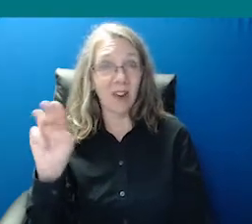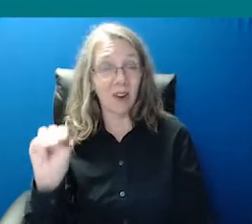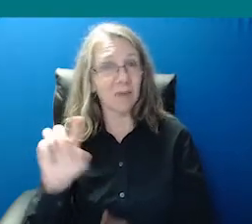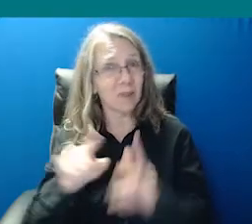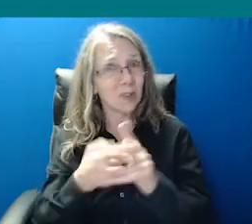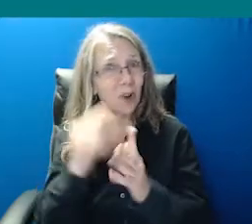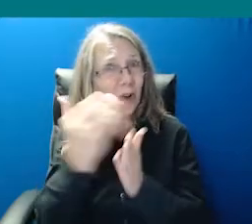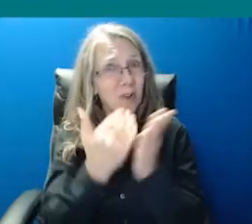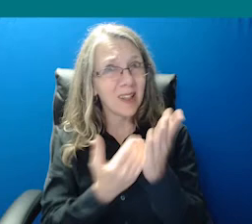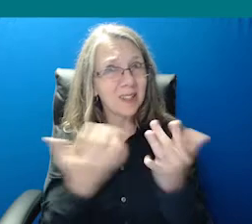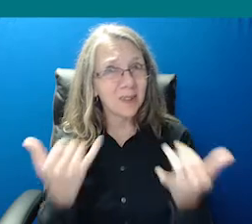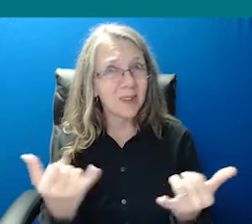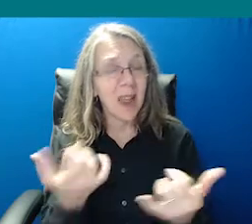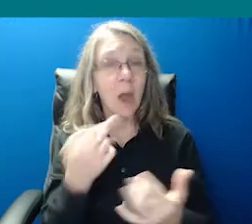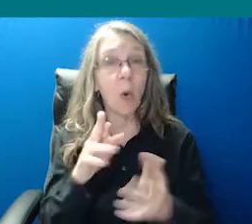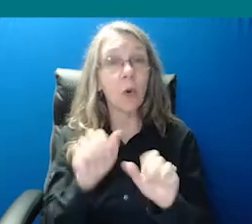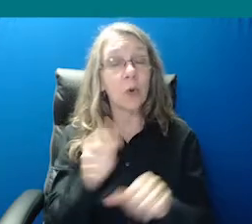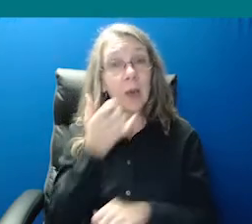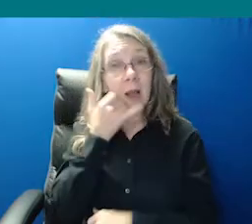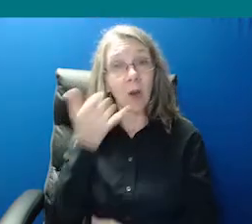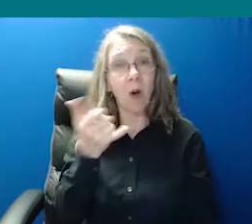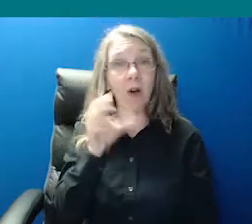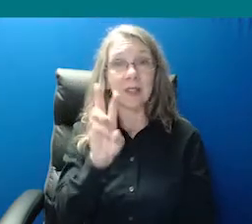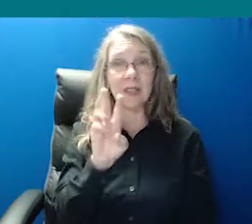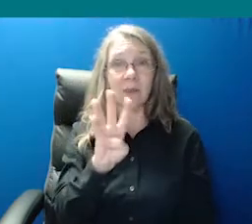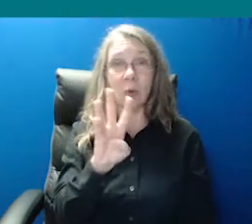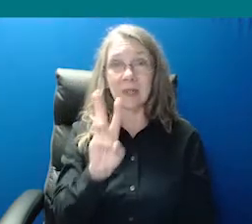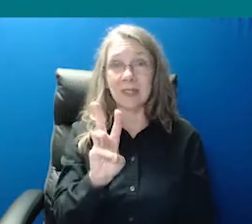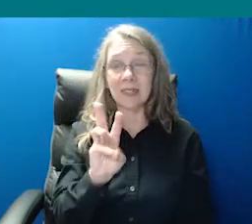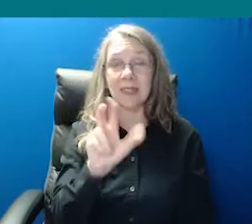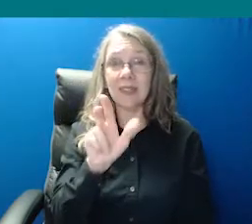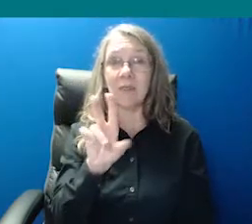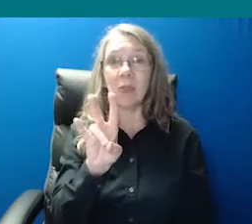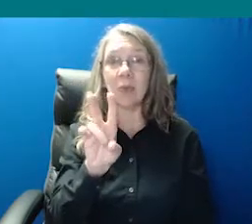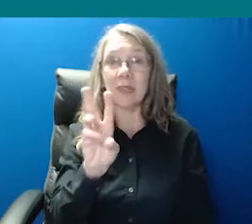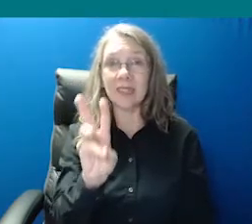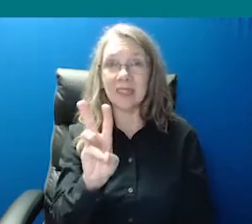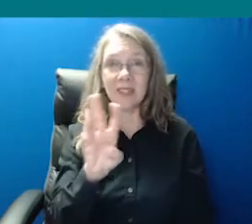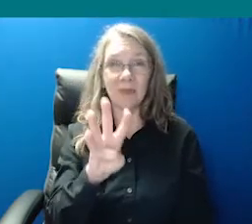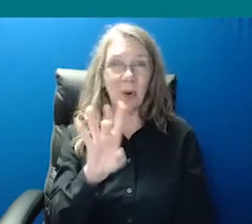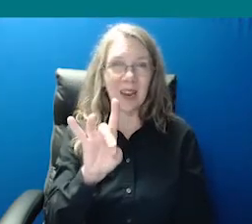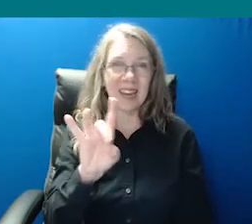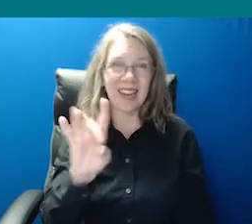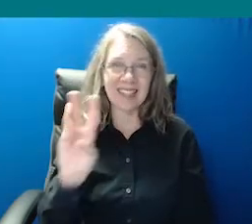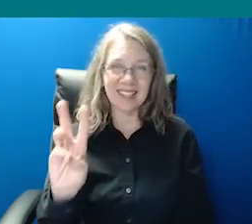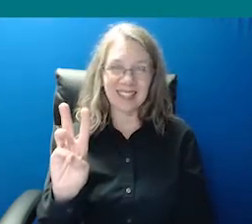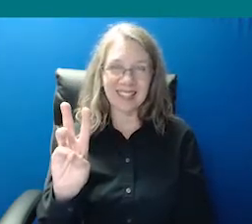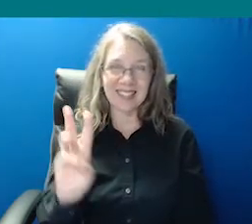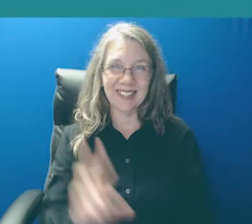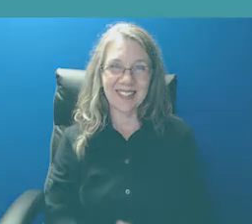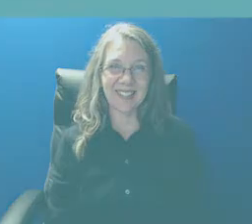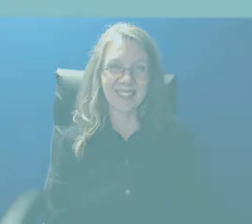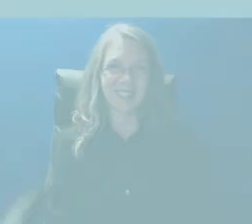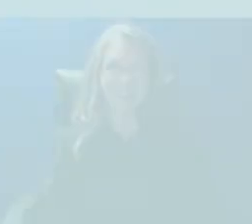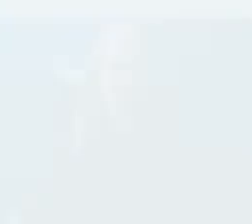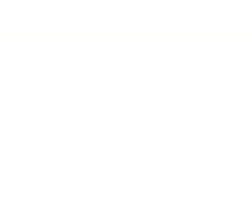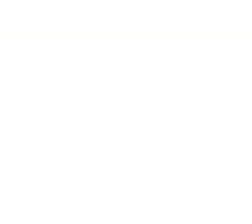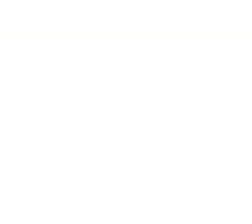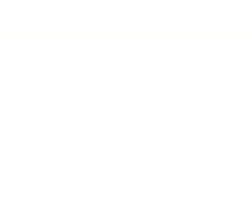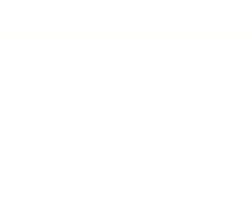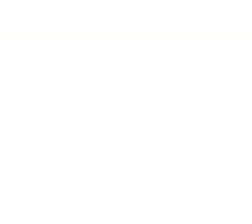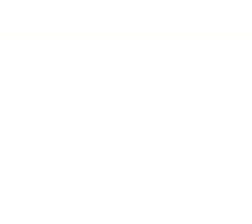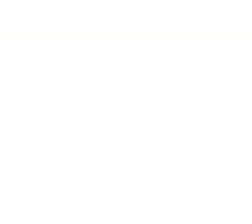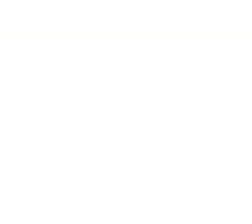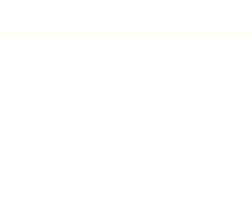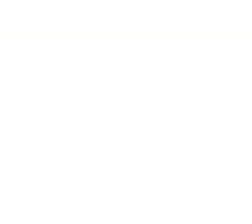today, or you can call 646-736-4886. website,-736 then